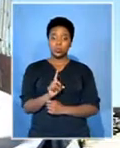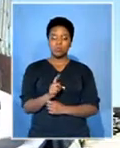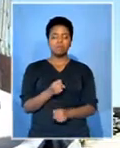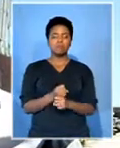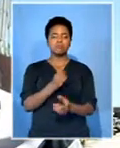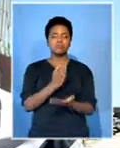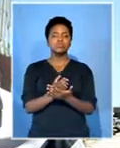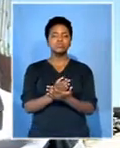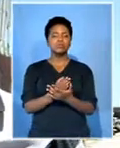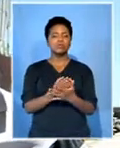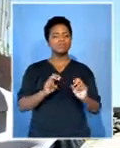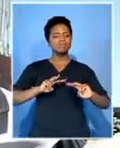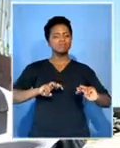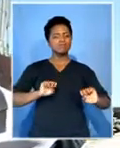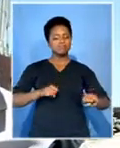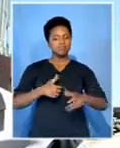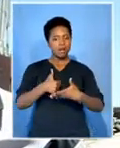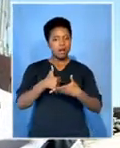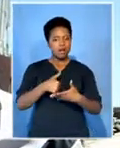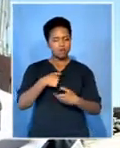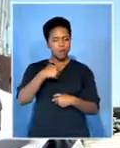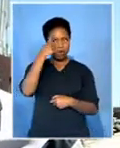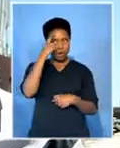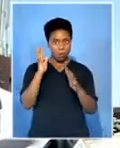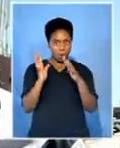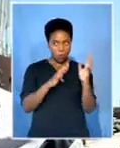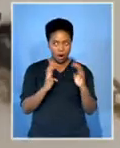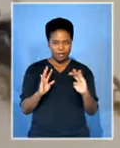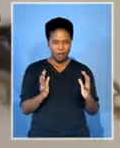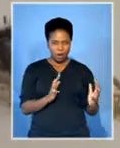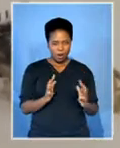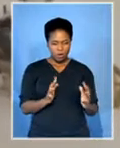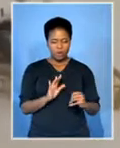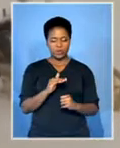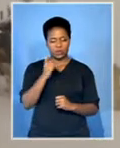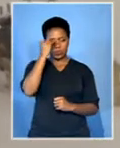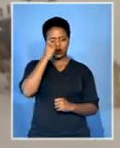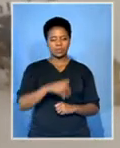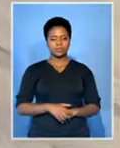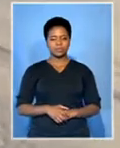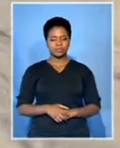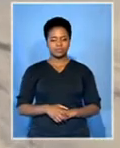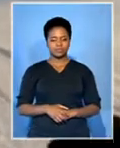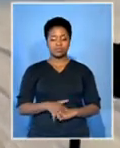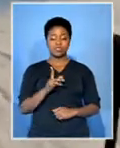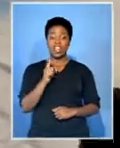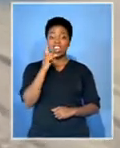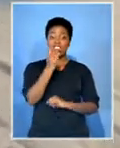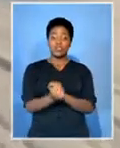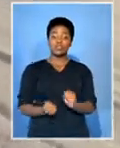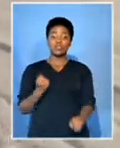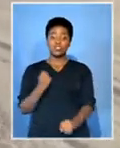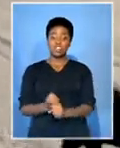the signal in return. And from there we can tell how is it moving, how dense is it, what's happening. Scientists will also spend the next year